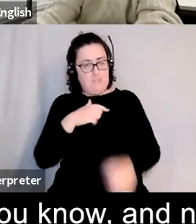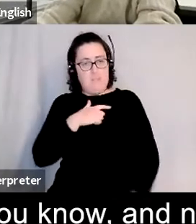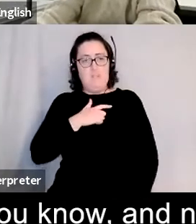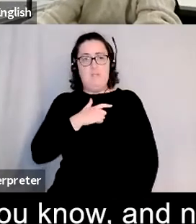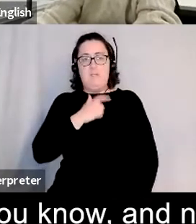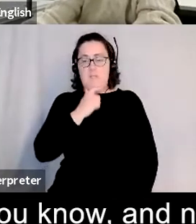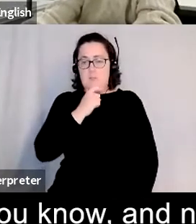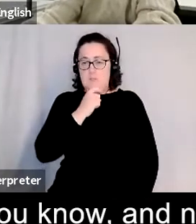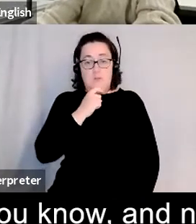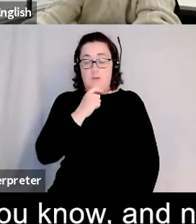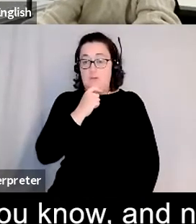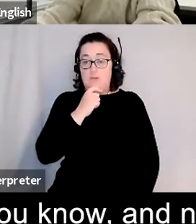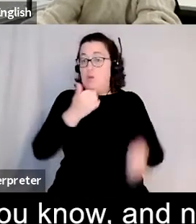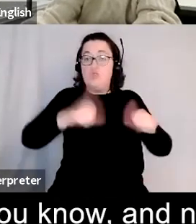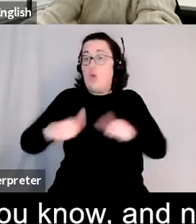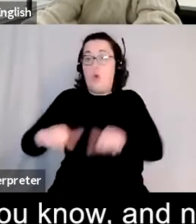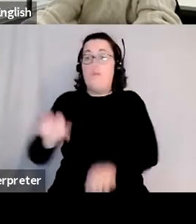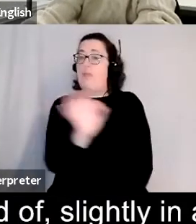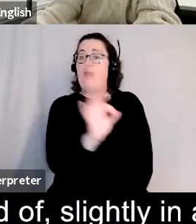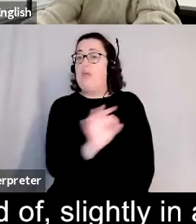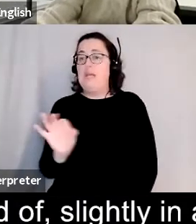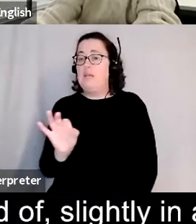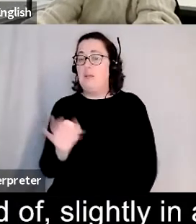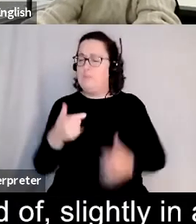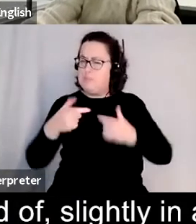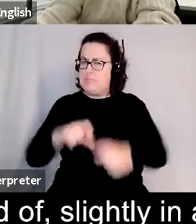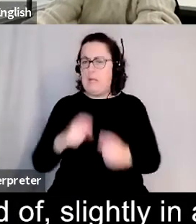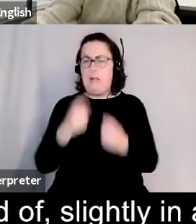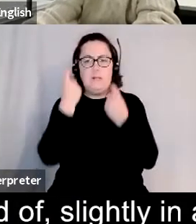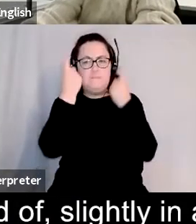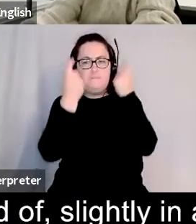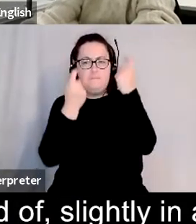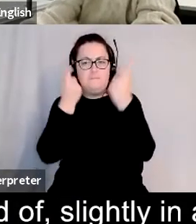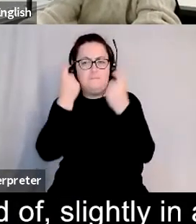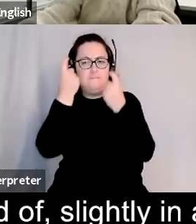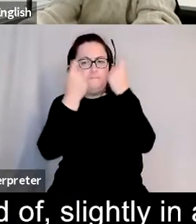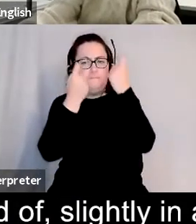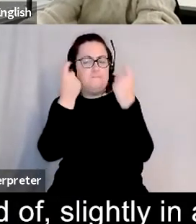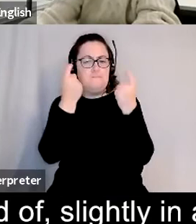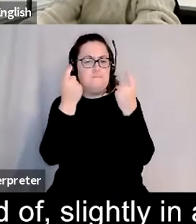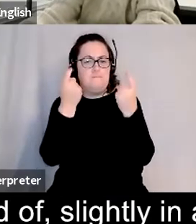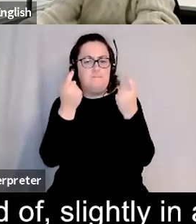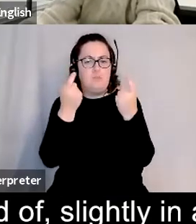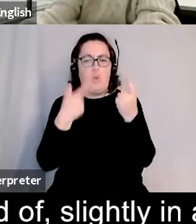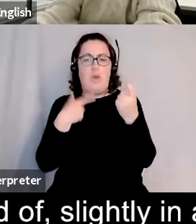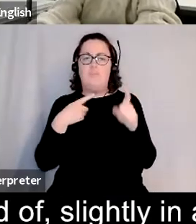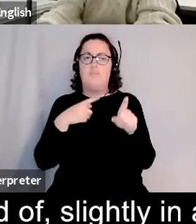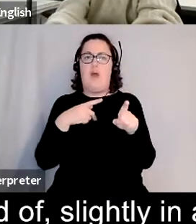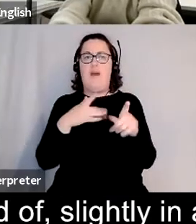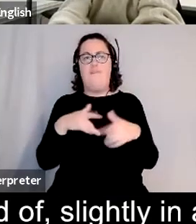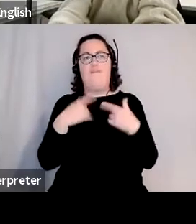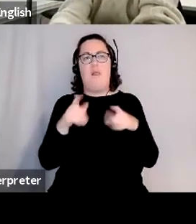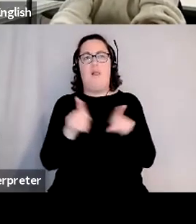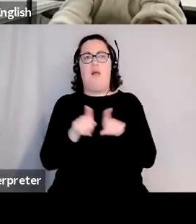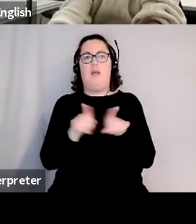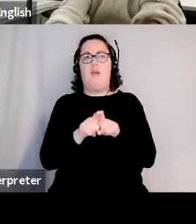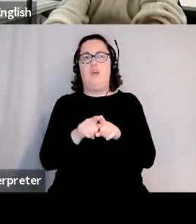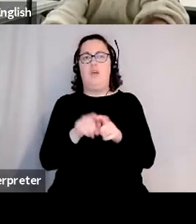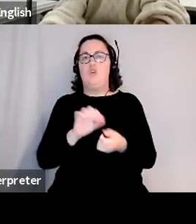none of which i've resolved at all so i'm still kind of slightly in a state of uh creative paralysis i'm afraid